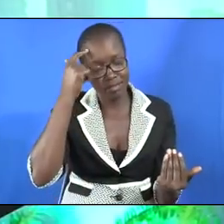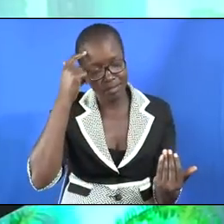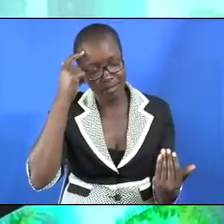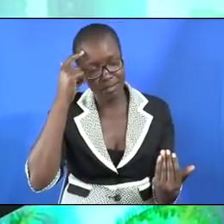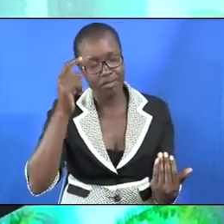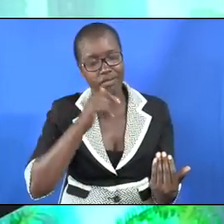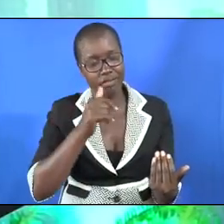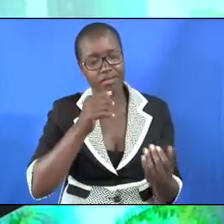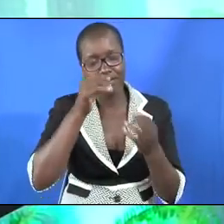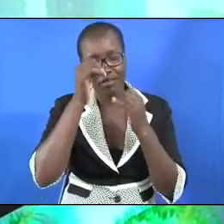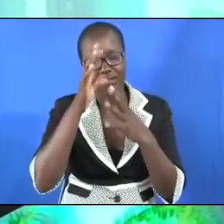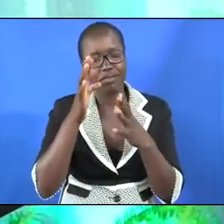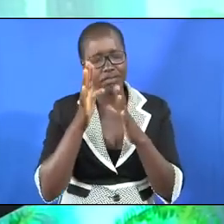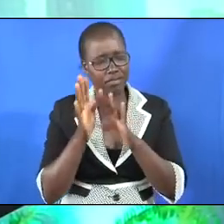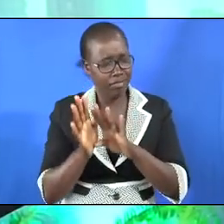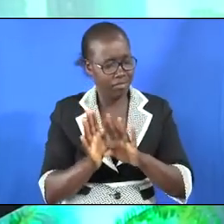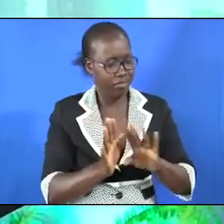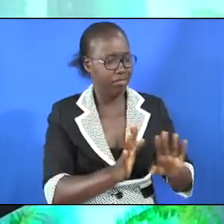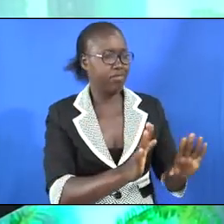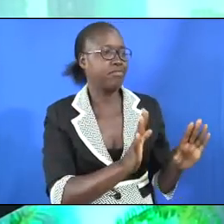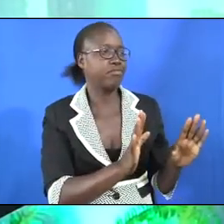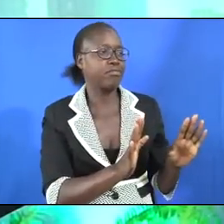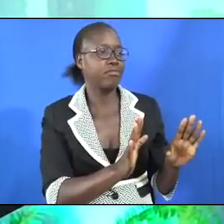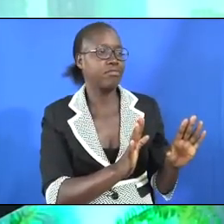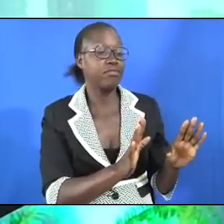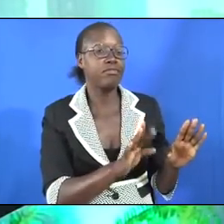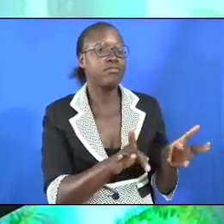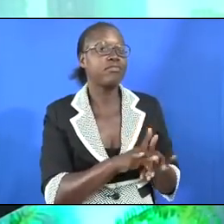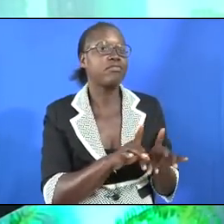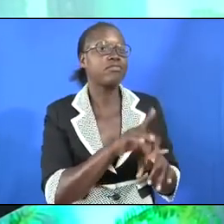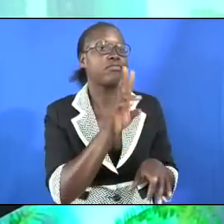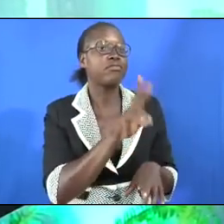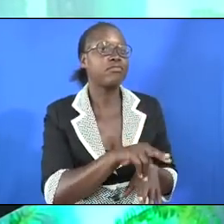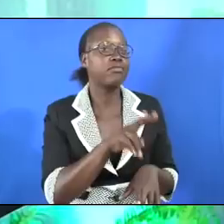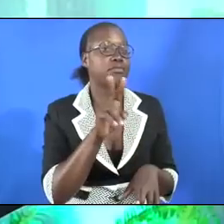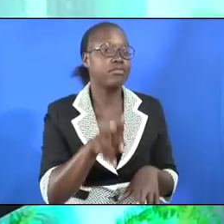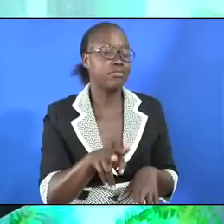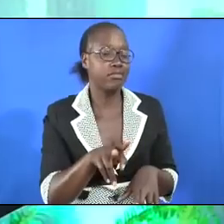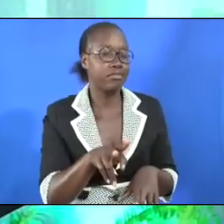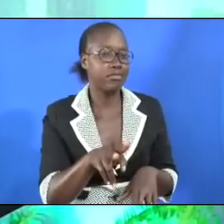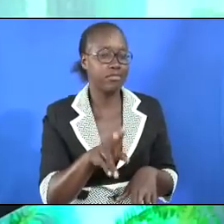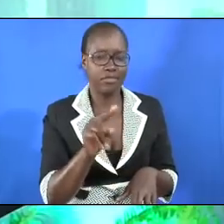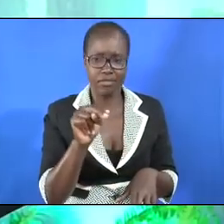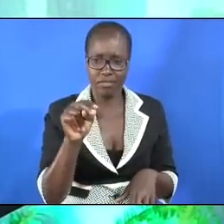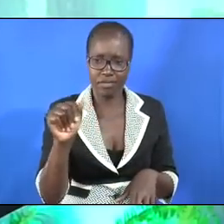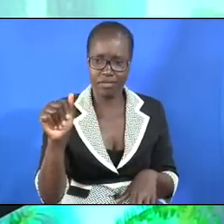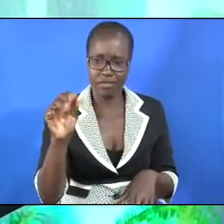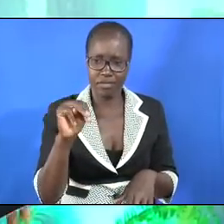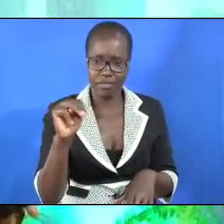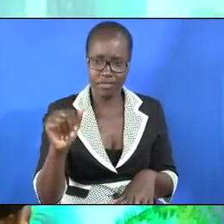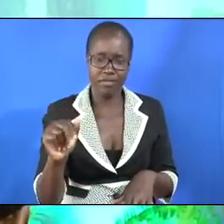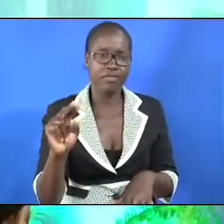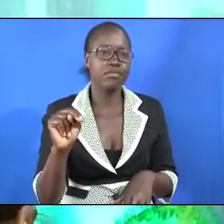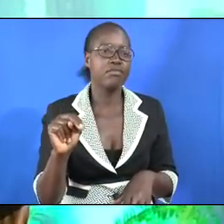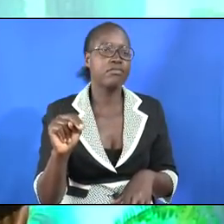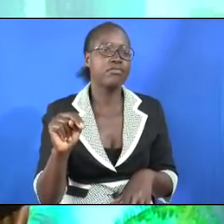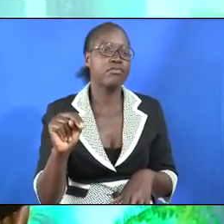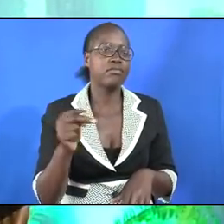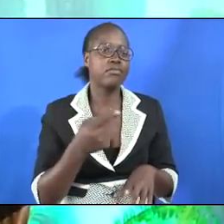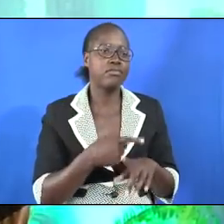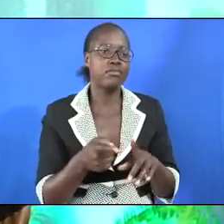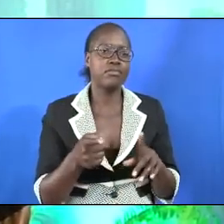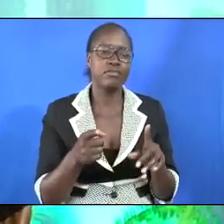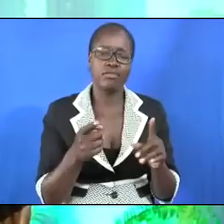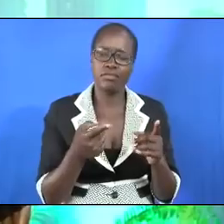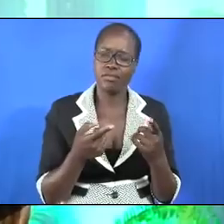not conducive they will keep away from them this is the attitude of Neiman but Neiman will come to